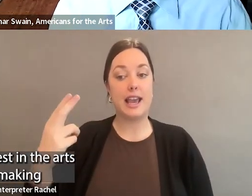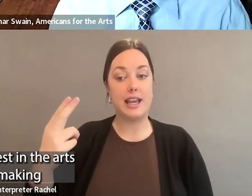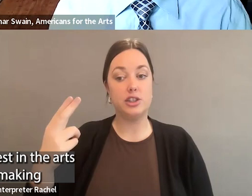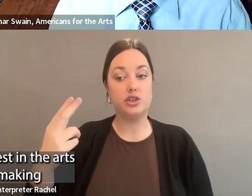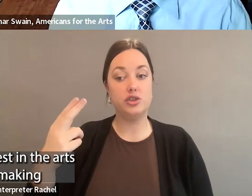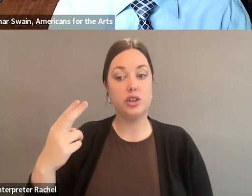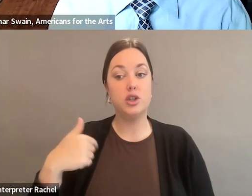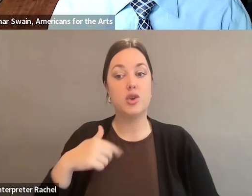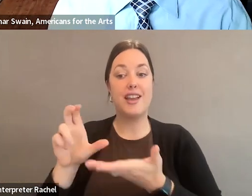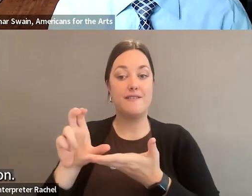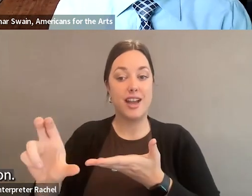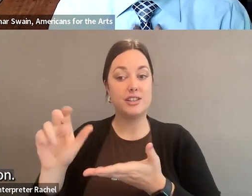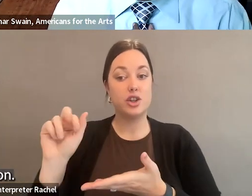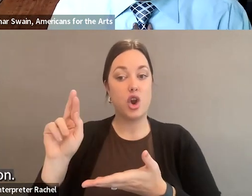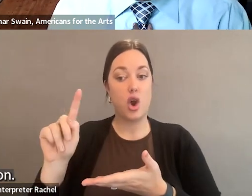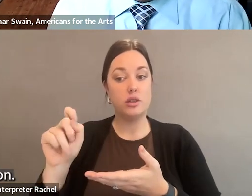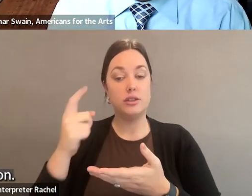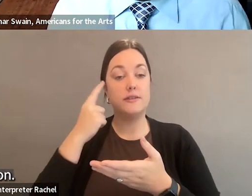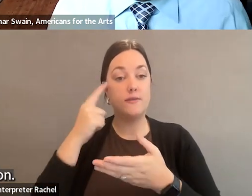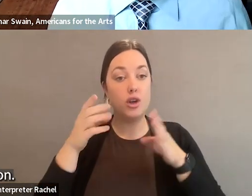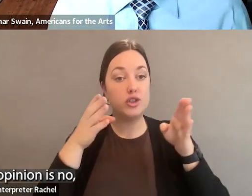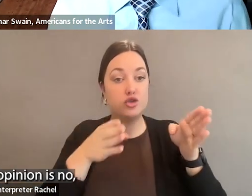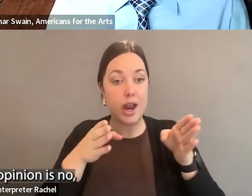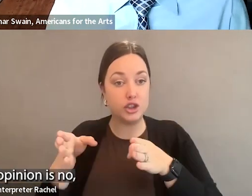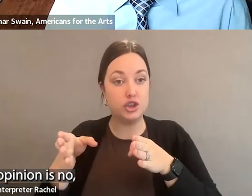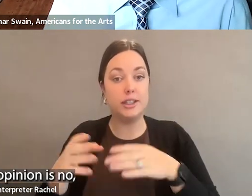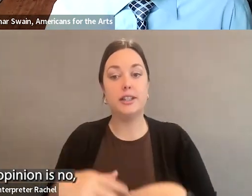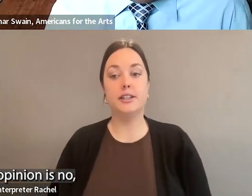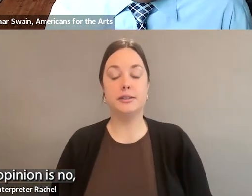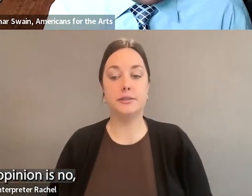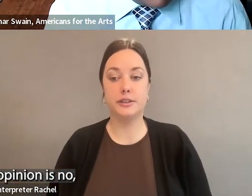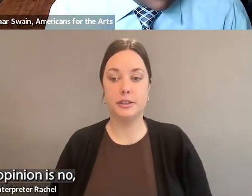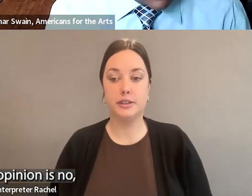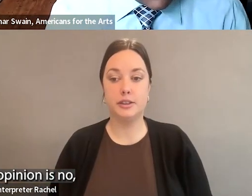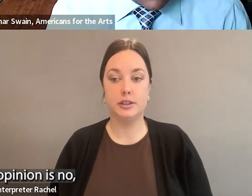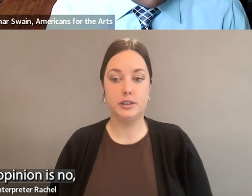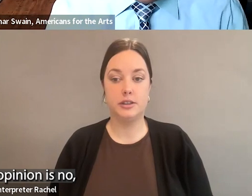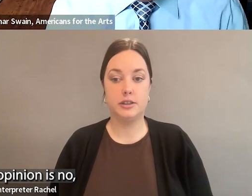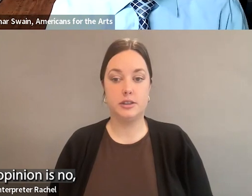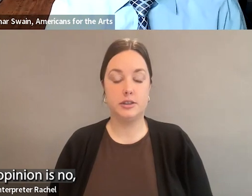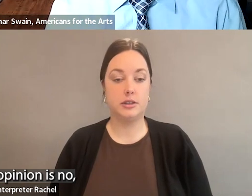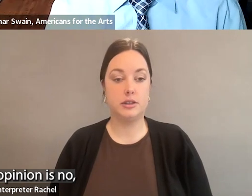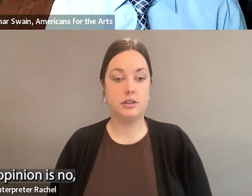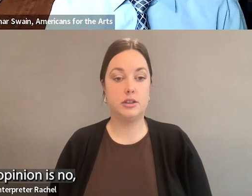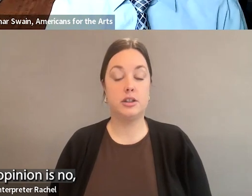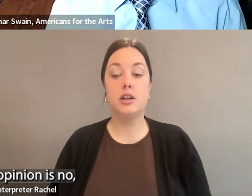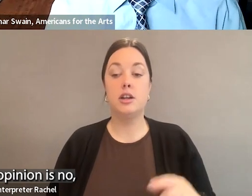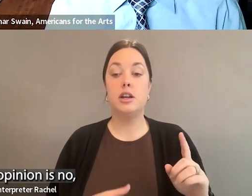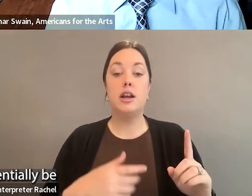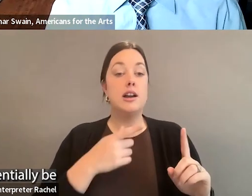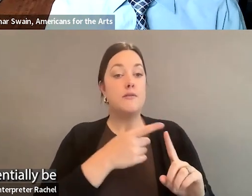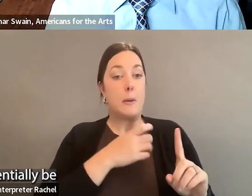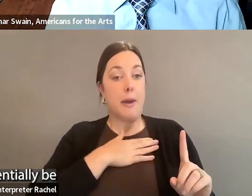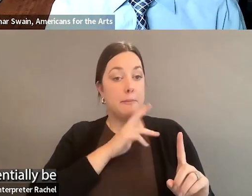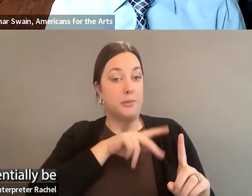strategy for placemaking and social cohesion? I mean, my personal opinion is